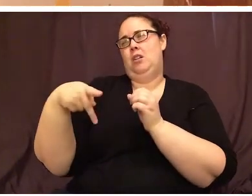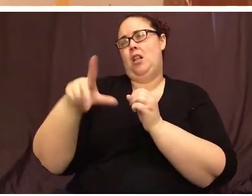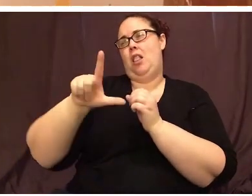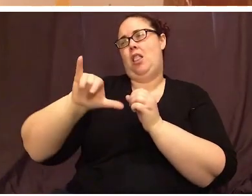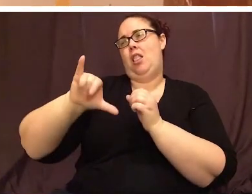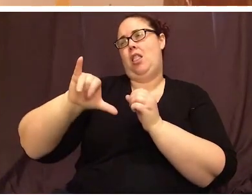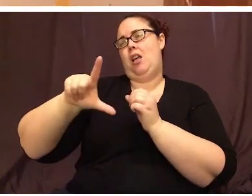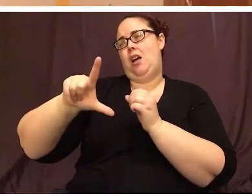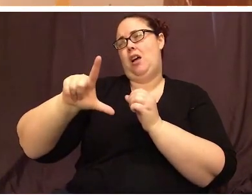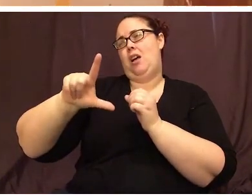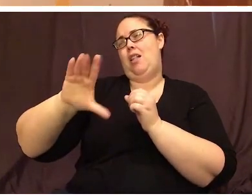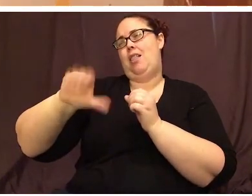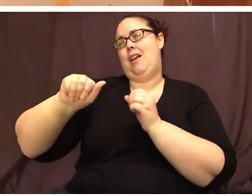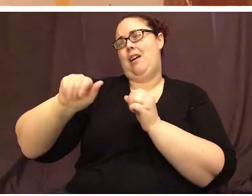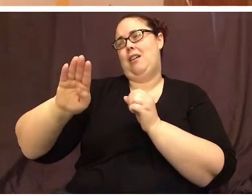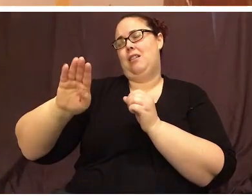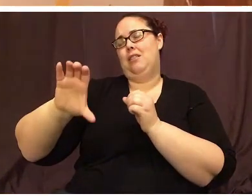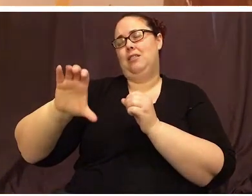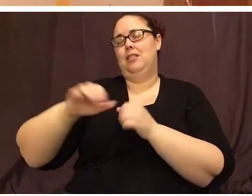Make sure it's straight.